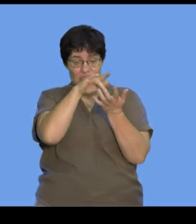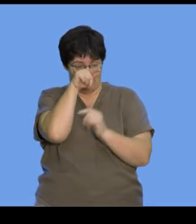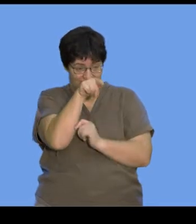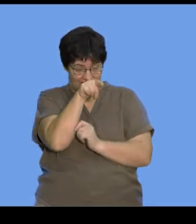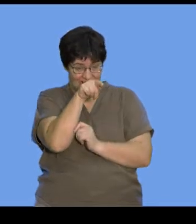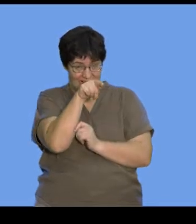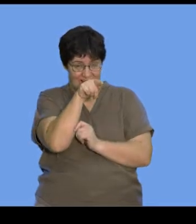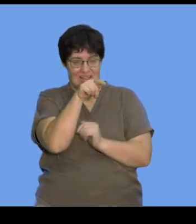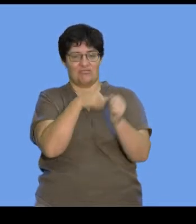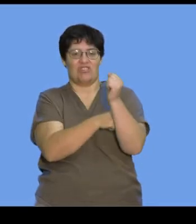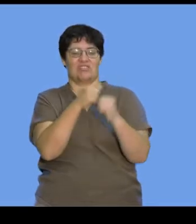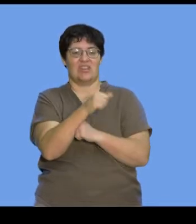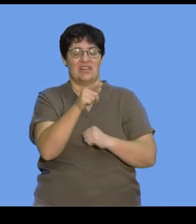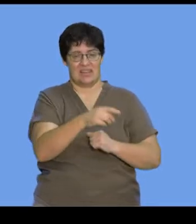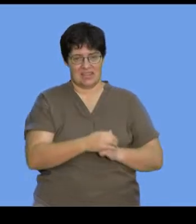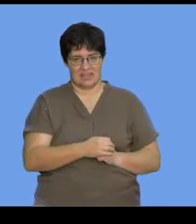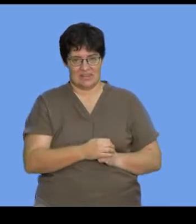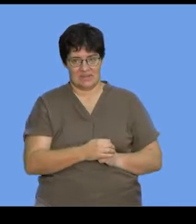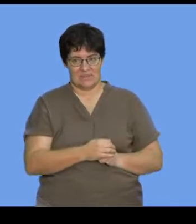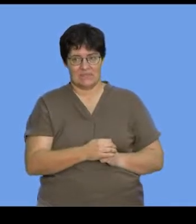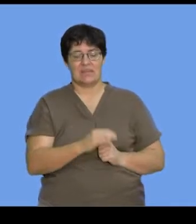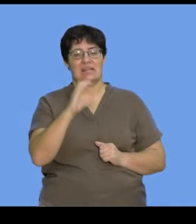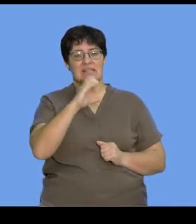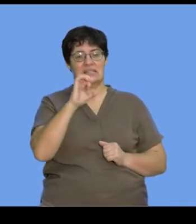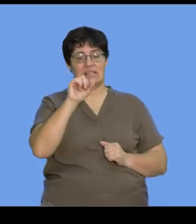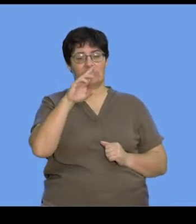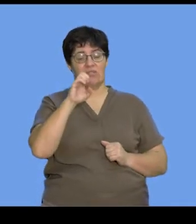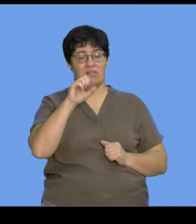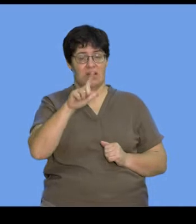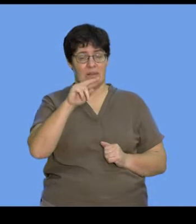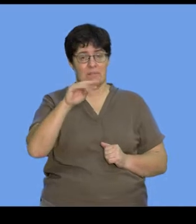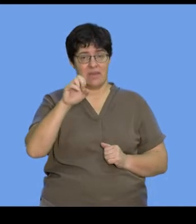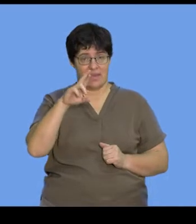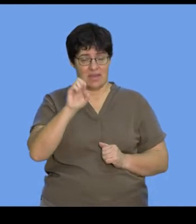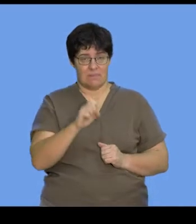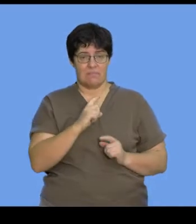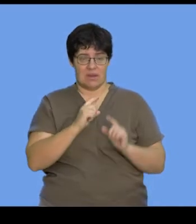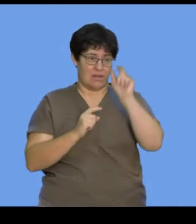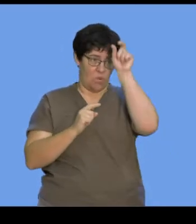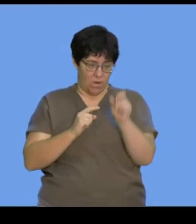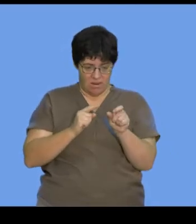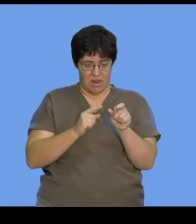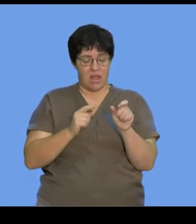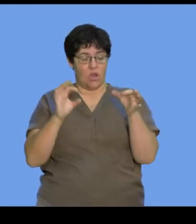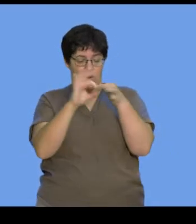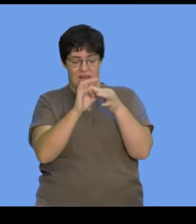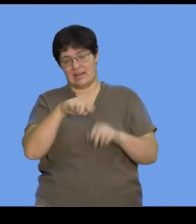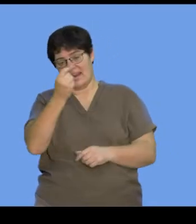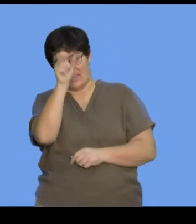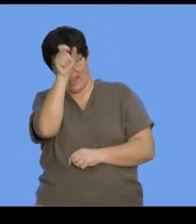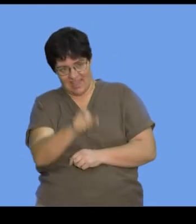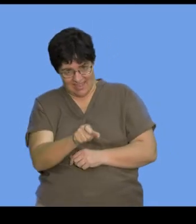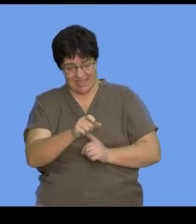structure here called a centromere. So this centromere connects one chromatid to the other.